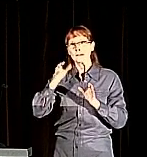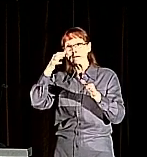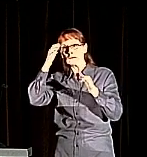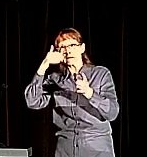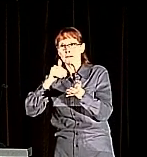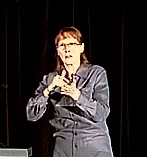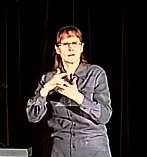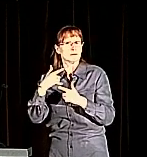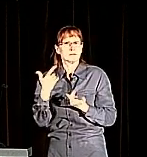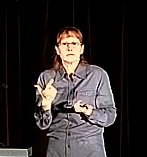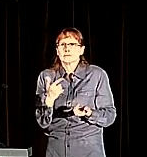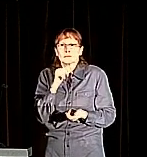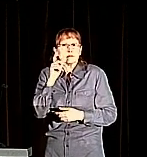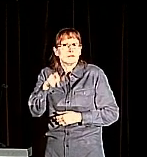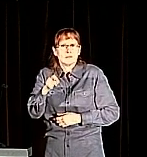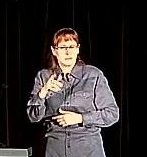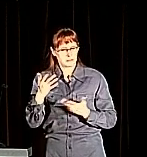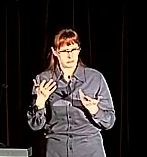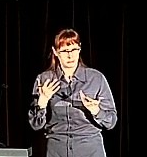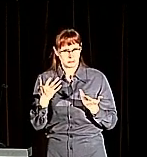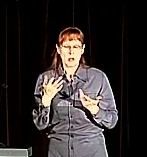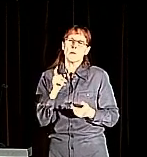fluently and can model it appropriately.